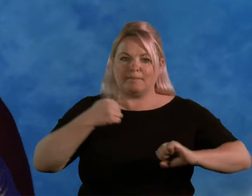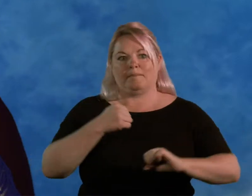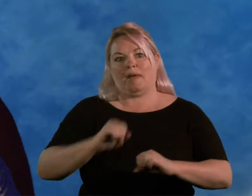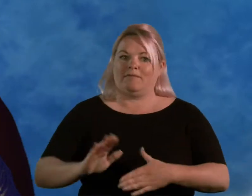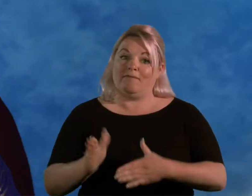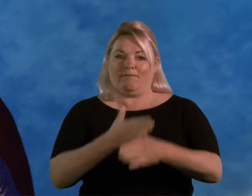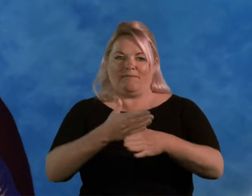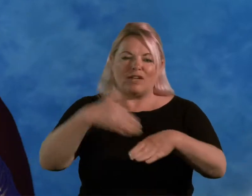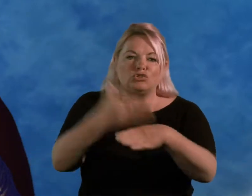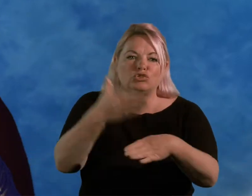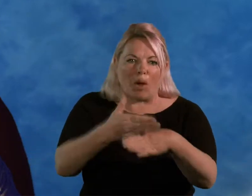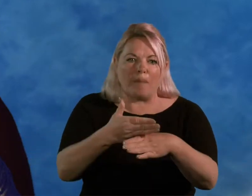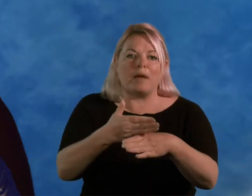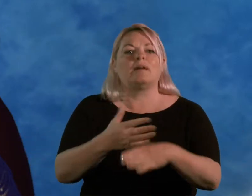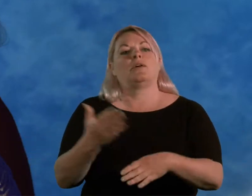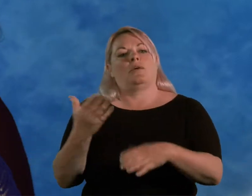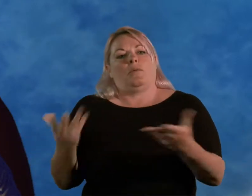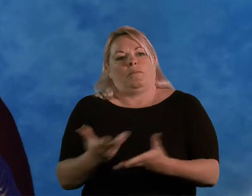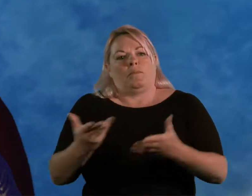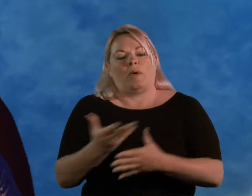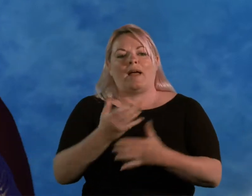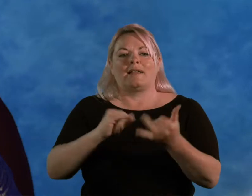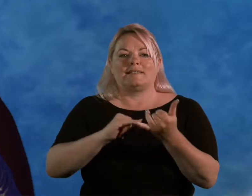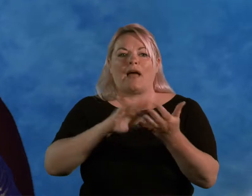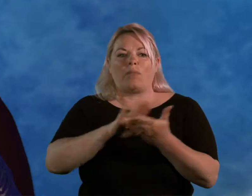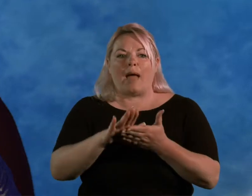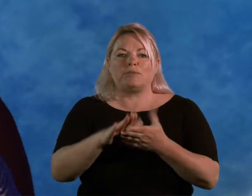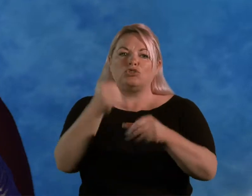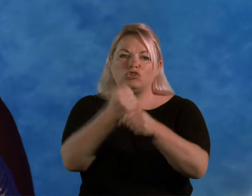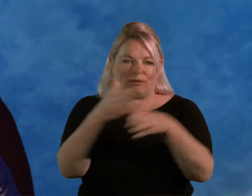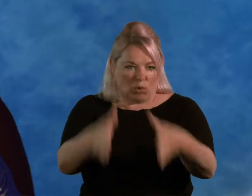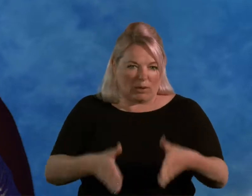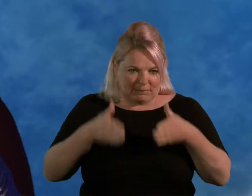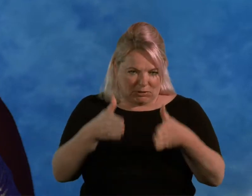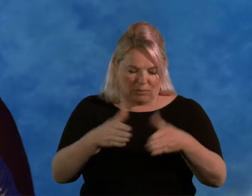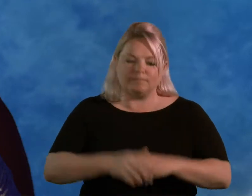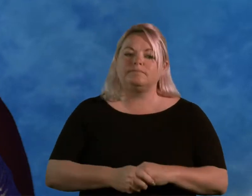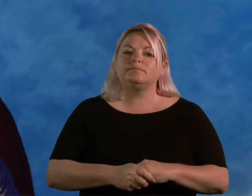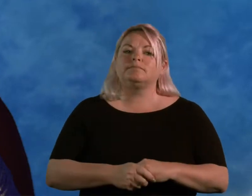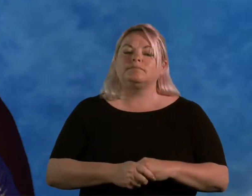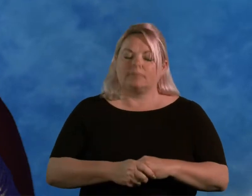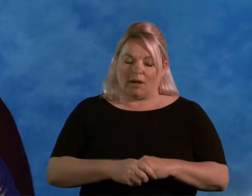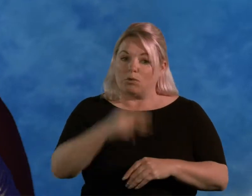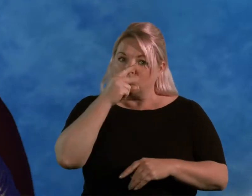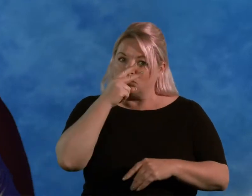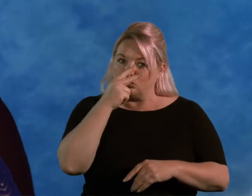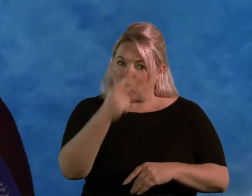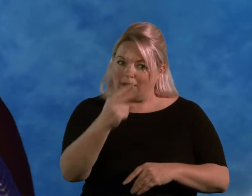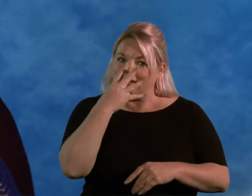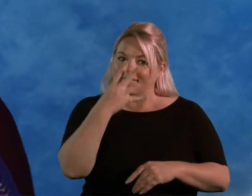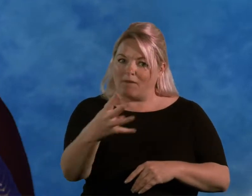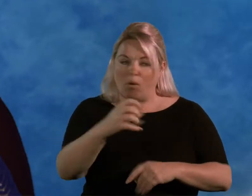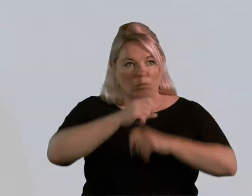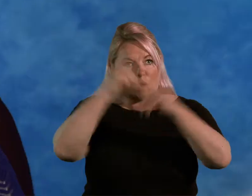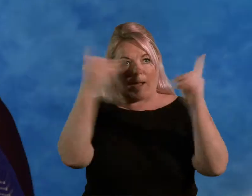job, I should say, working at the Southampton General Hospital. And I was 24 when I woke up one morning, I put my hearing aid in, and I couldn't hear